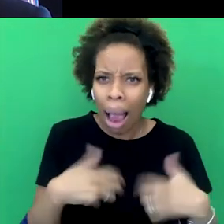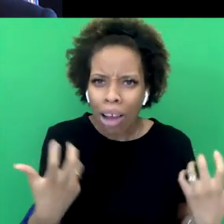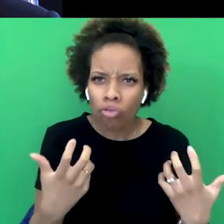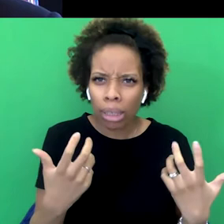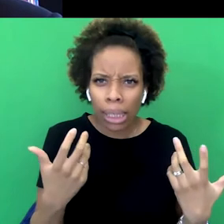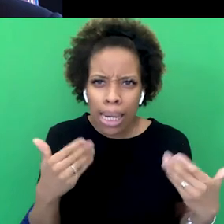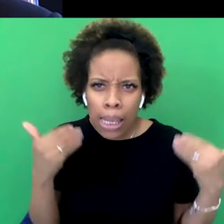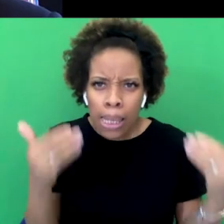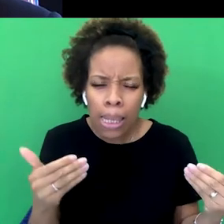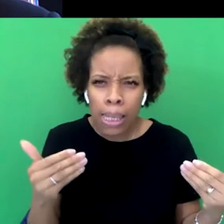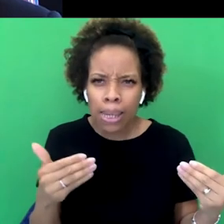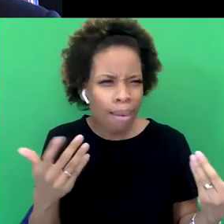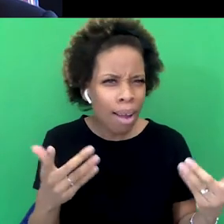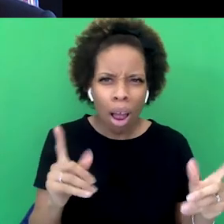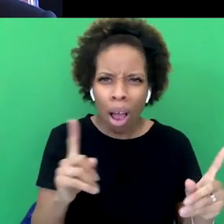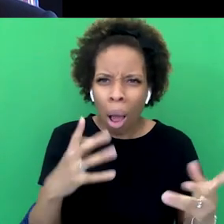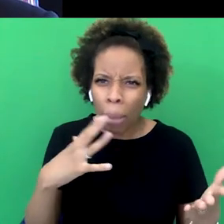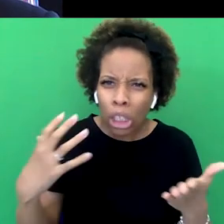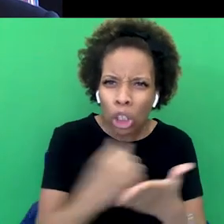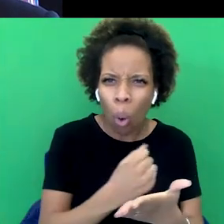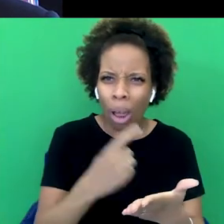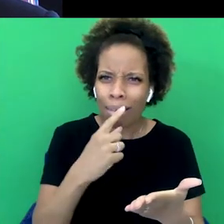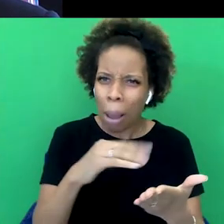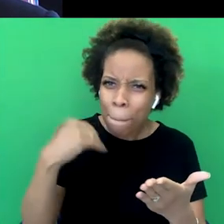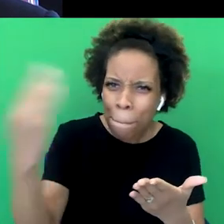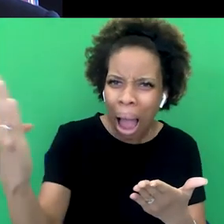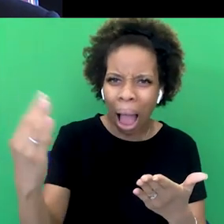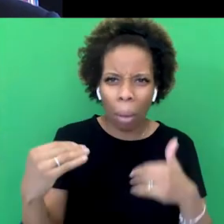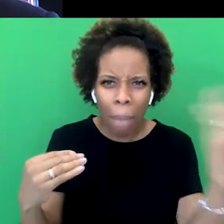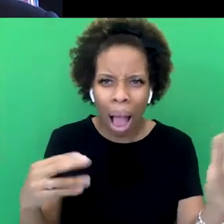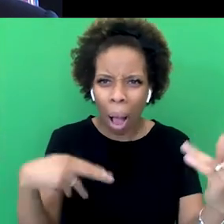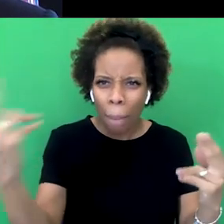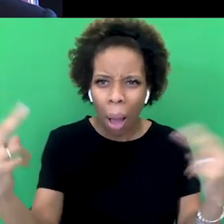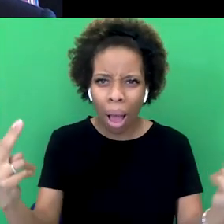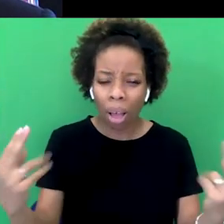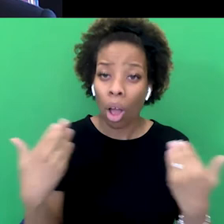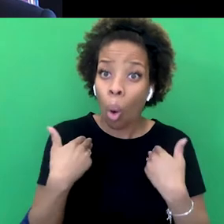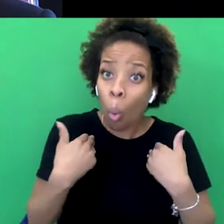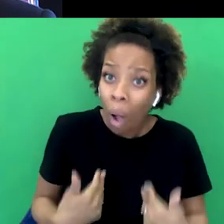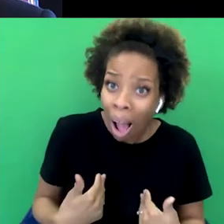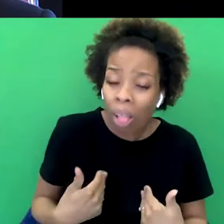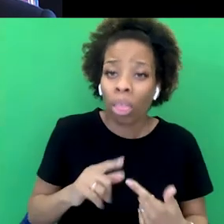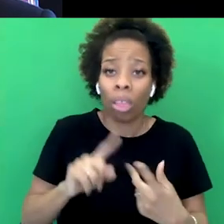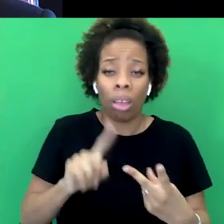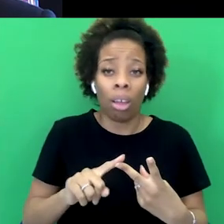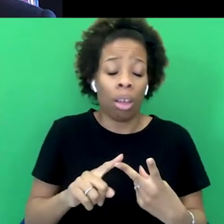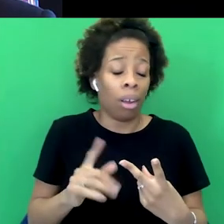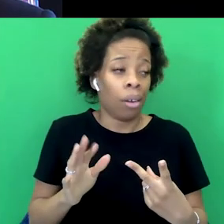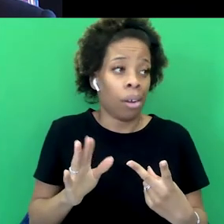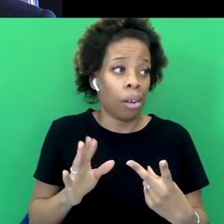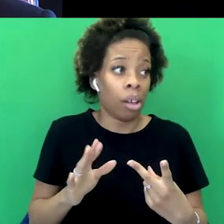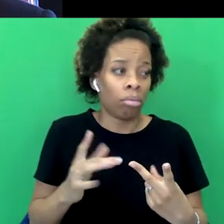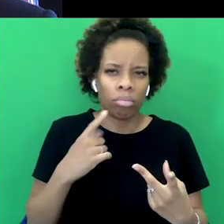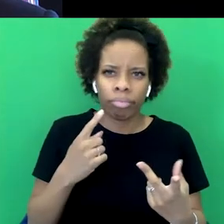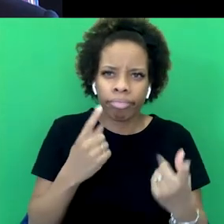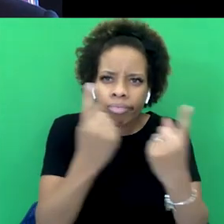polemics about what has been stolen and what needs to be returned, both in terms of wealth and in terms of artifacts,